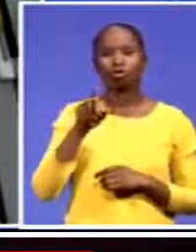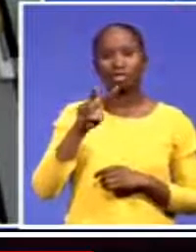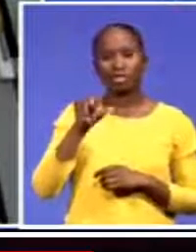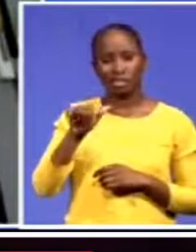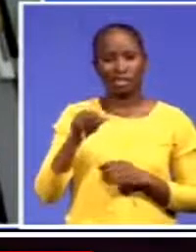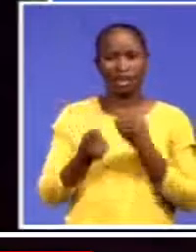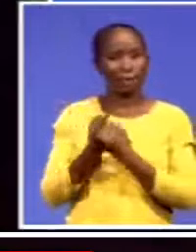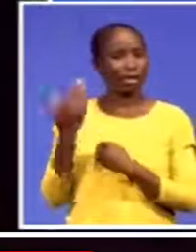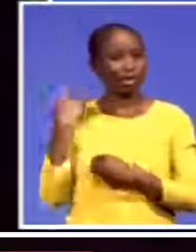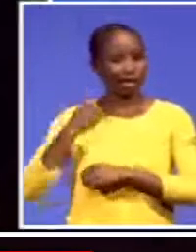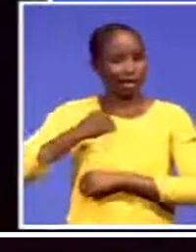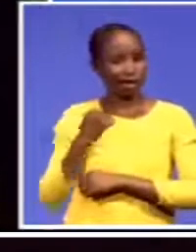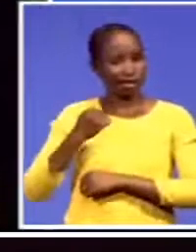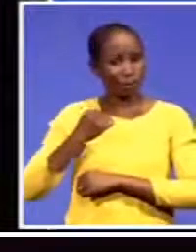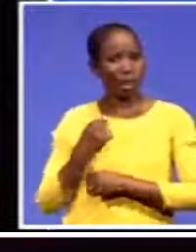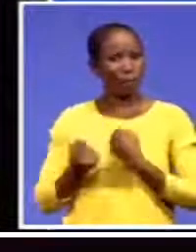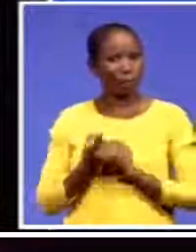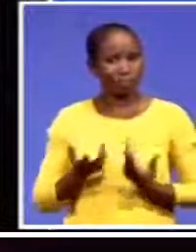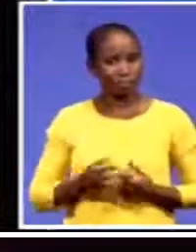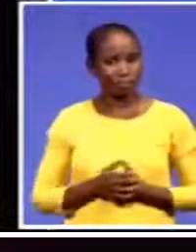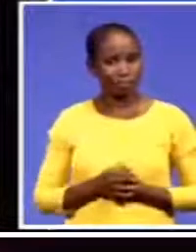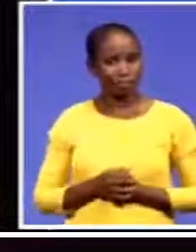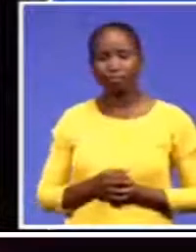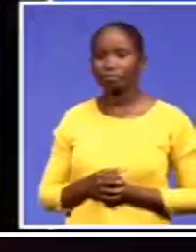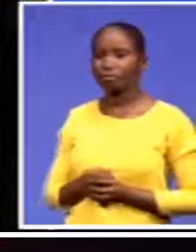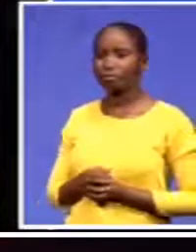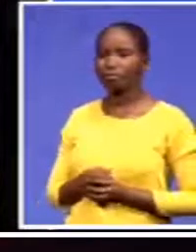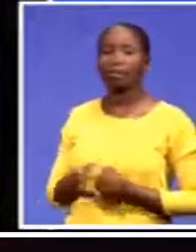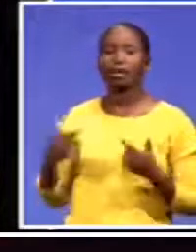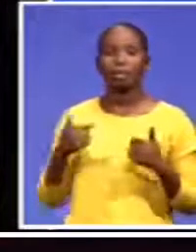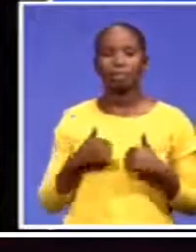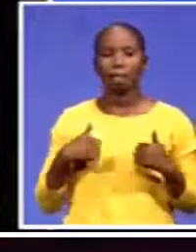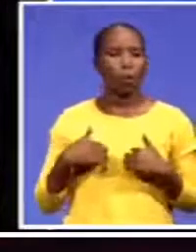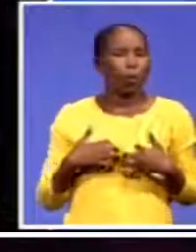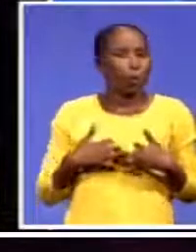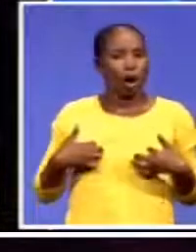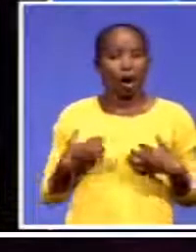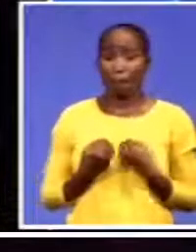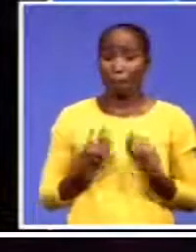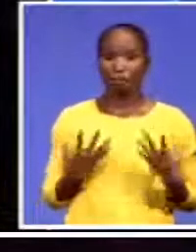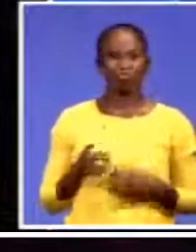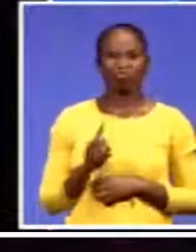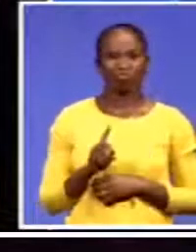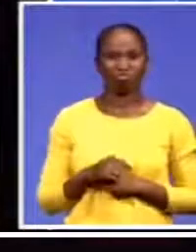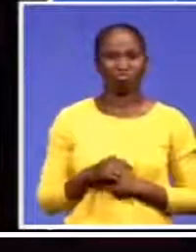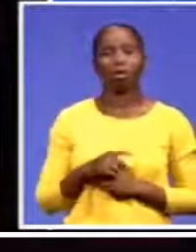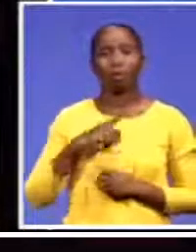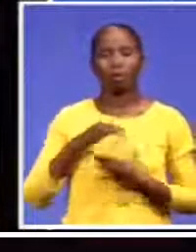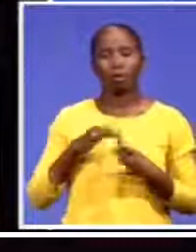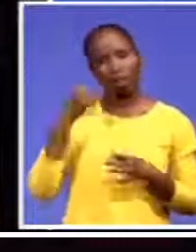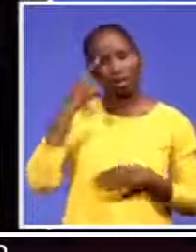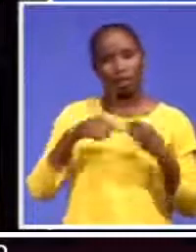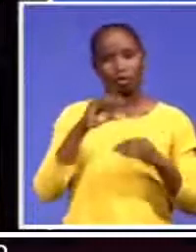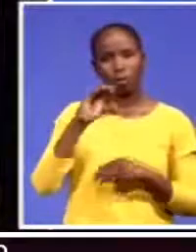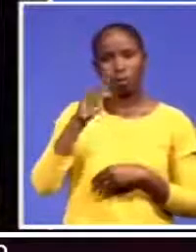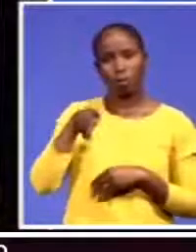I would not worry too much, because if you think about COP26, that's a... Okay,